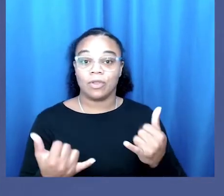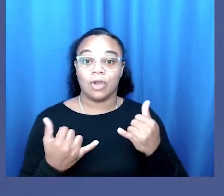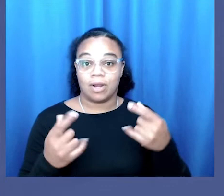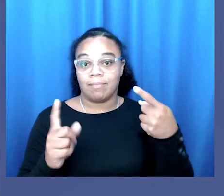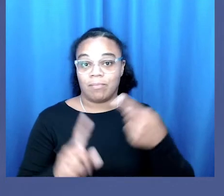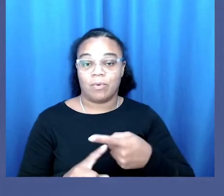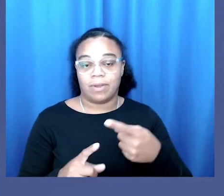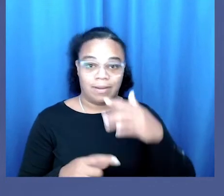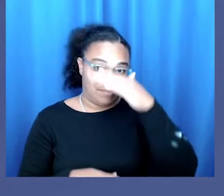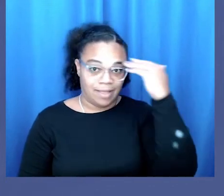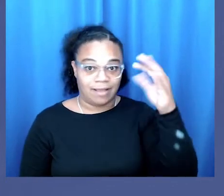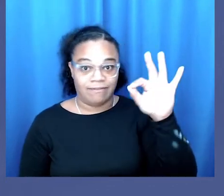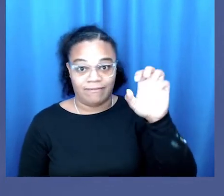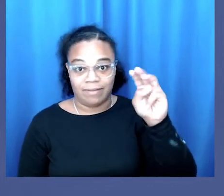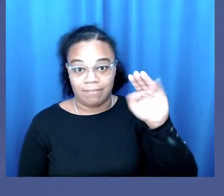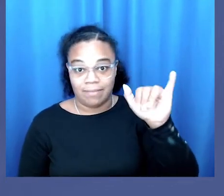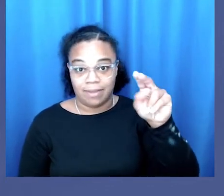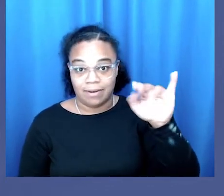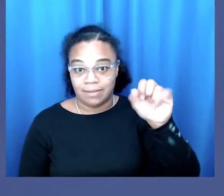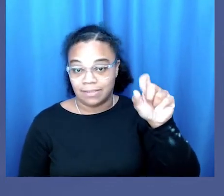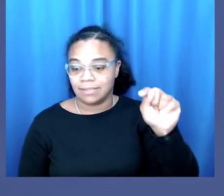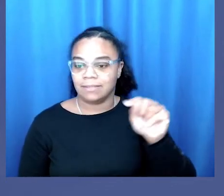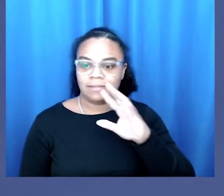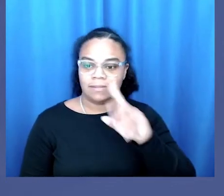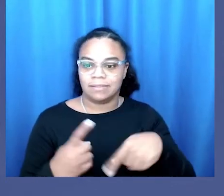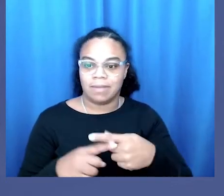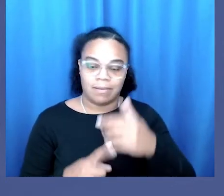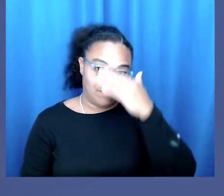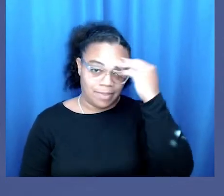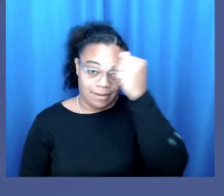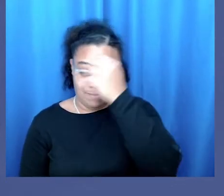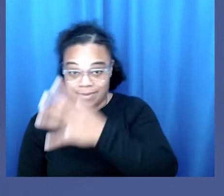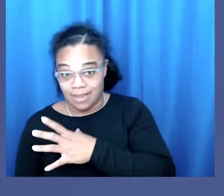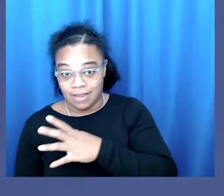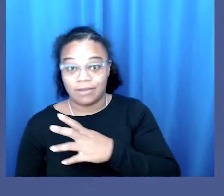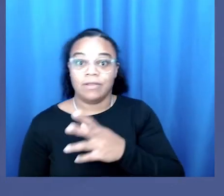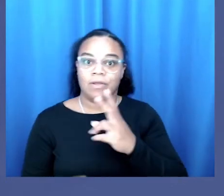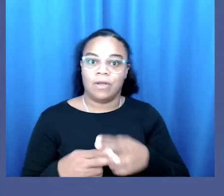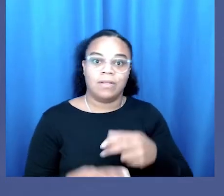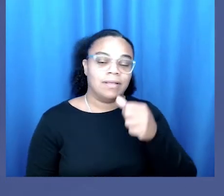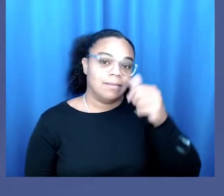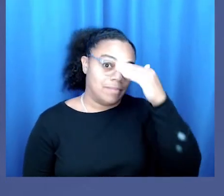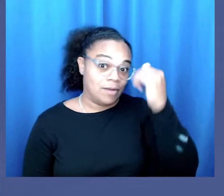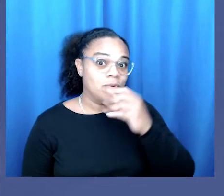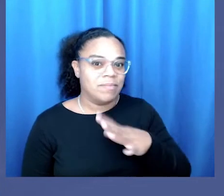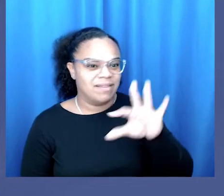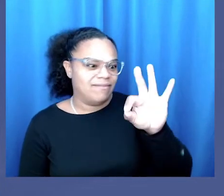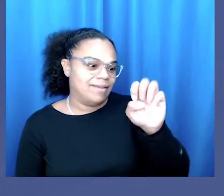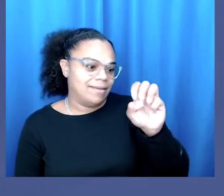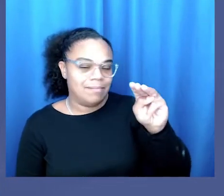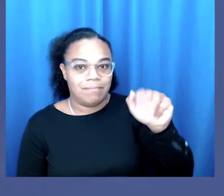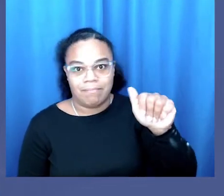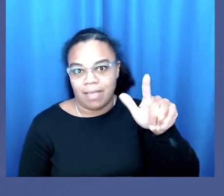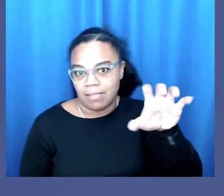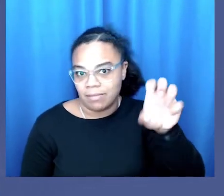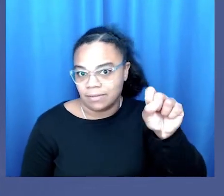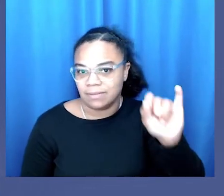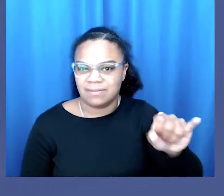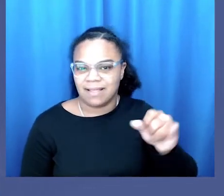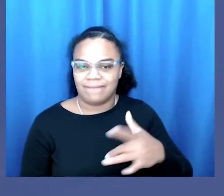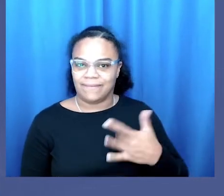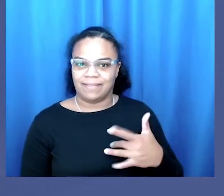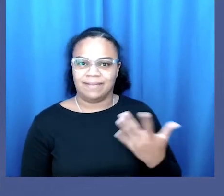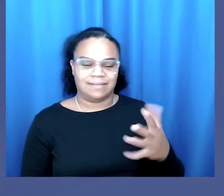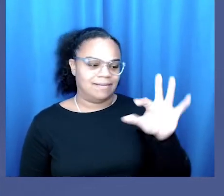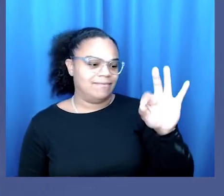One current talking point amongst black feminists centers the issue of black men referring to black women as females. The common feeling is that the